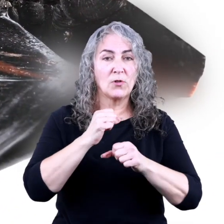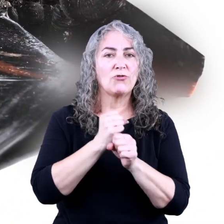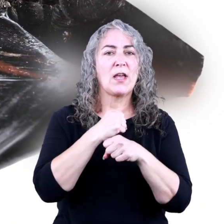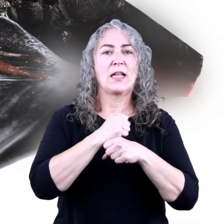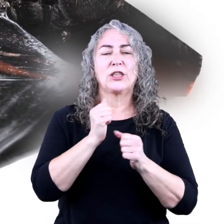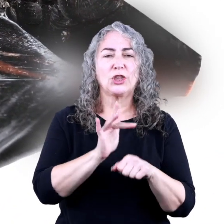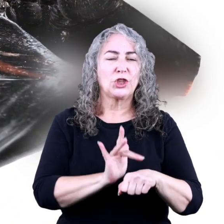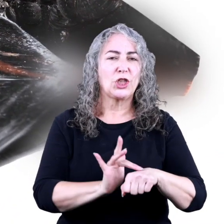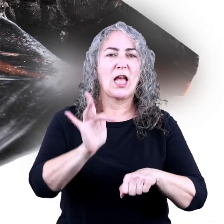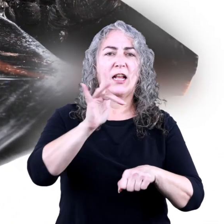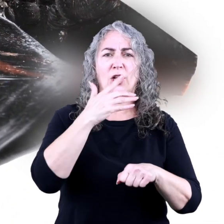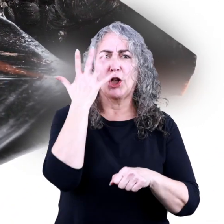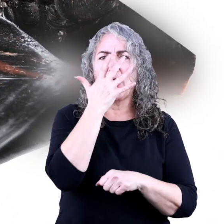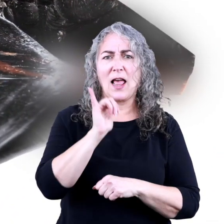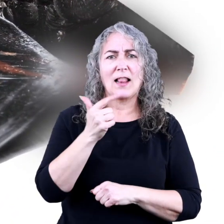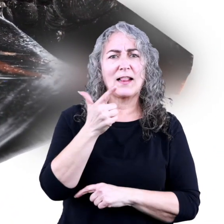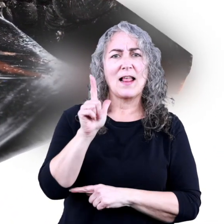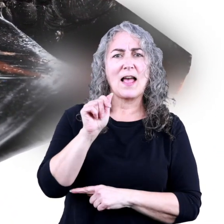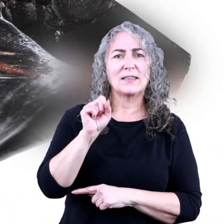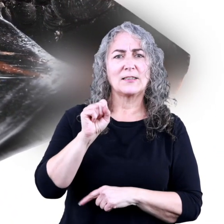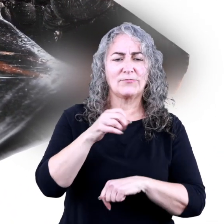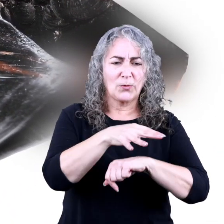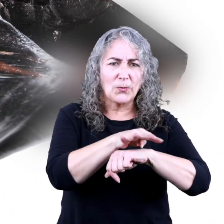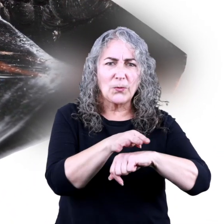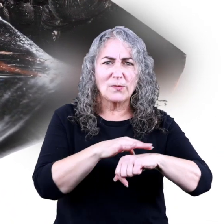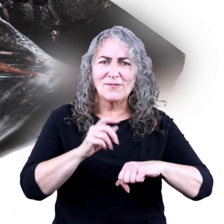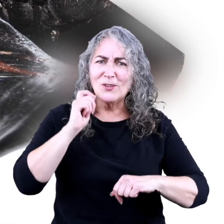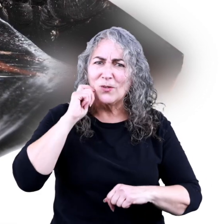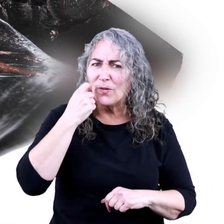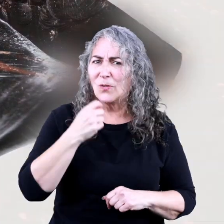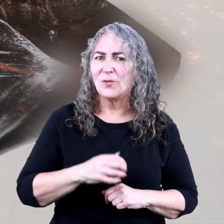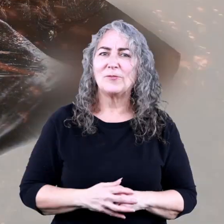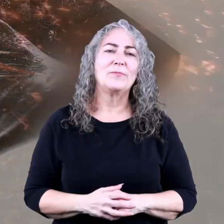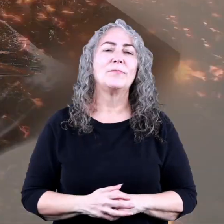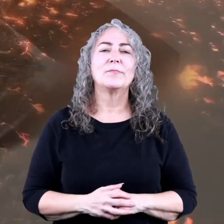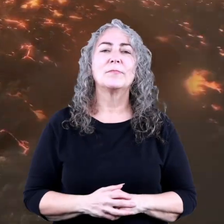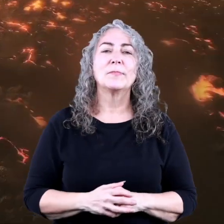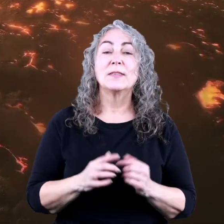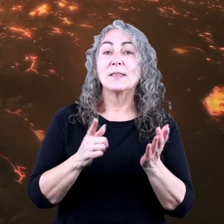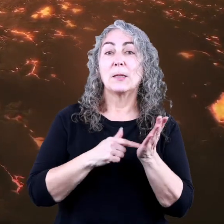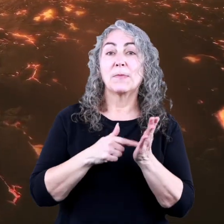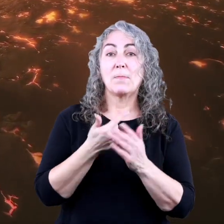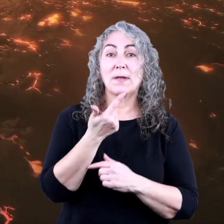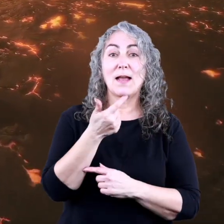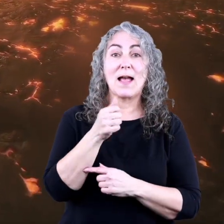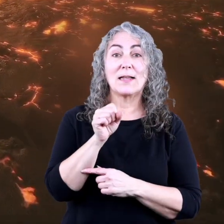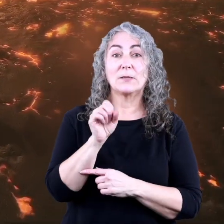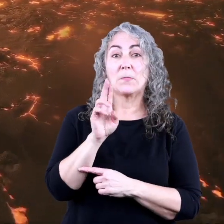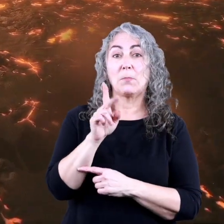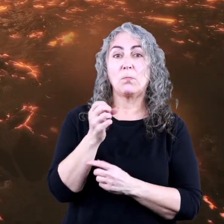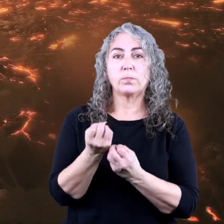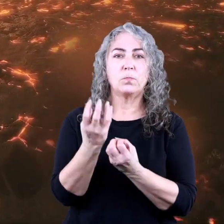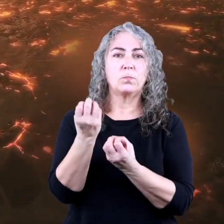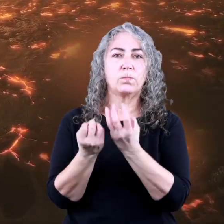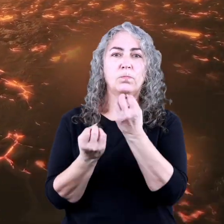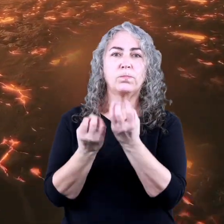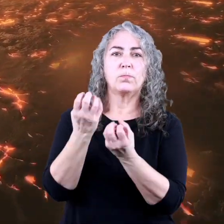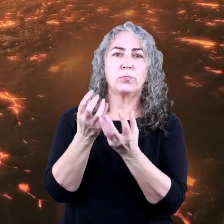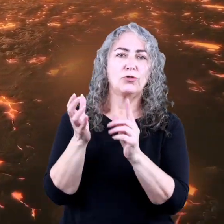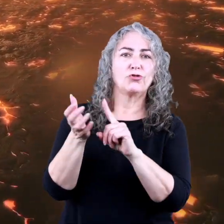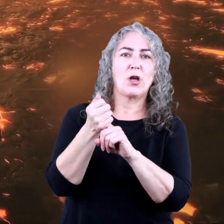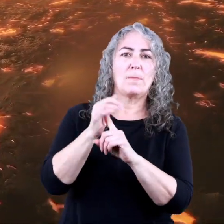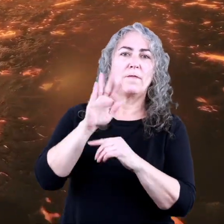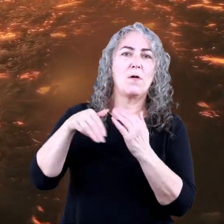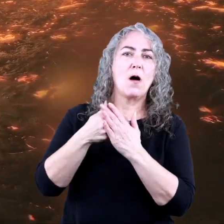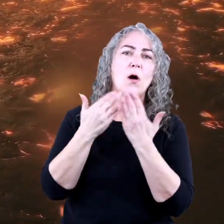it creates look shiny and glass-like. Cool! Sometimes, gas bubbles get trapped inside